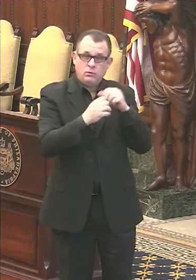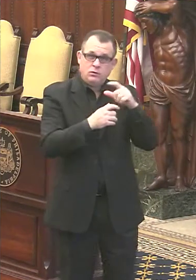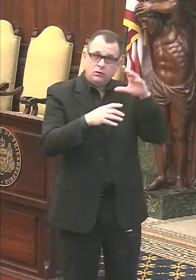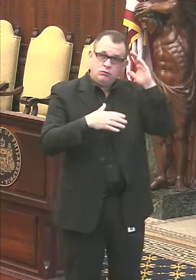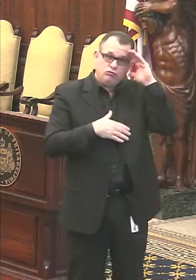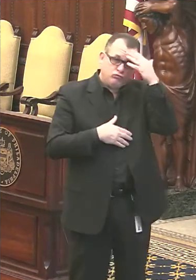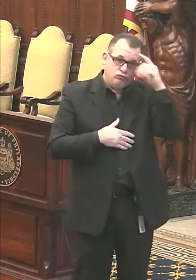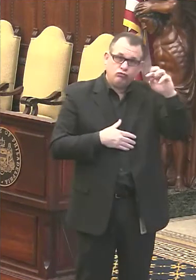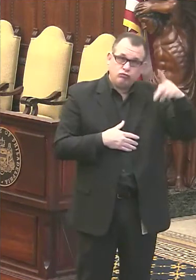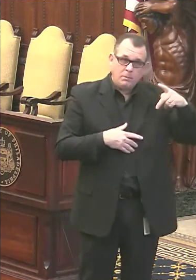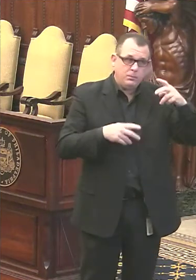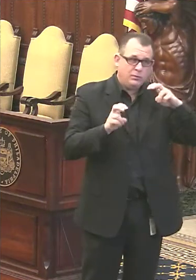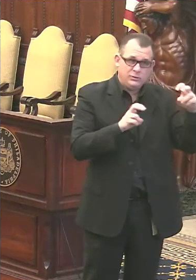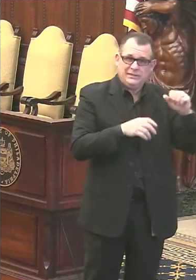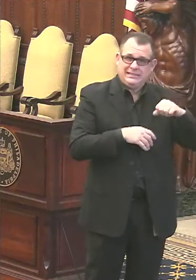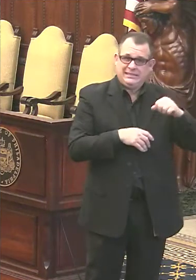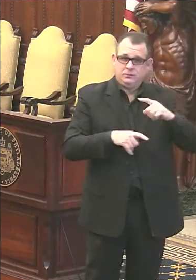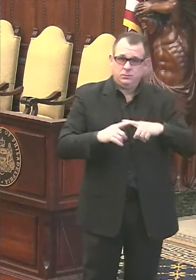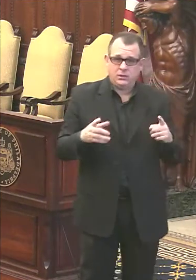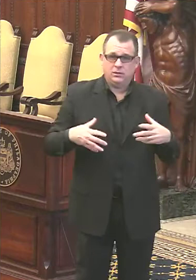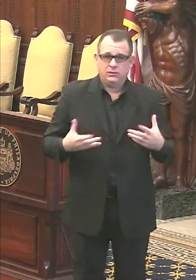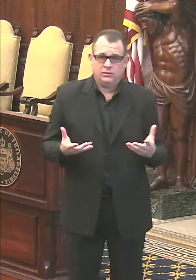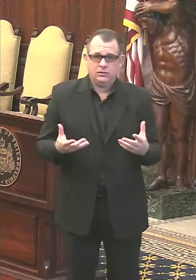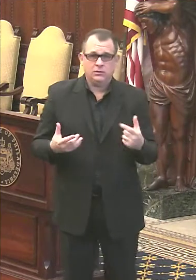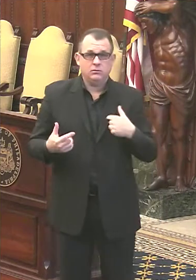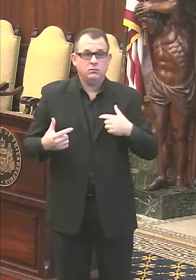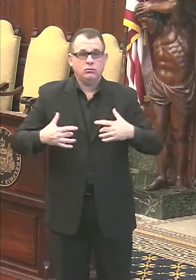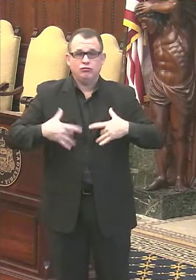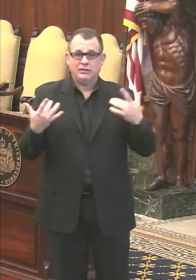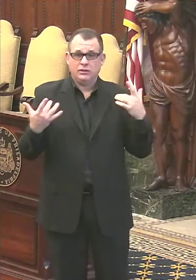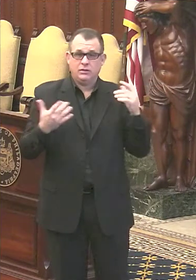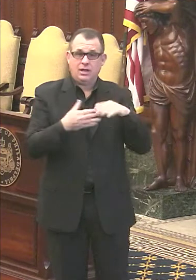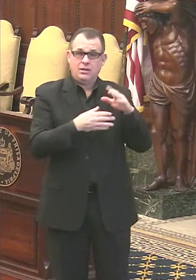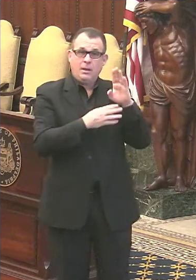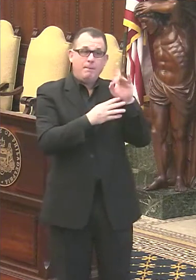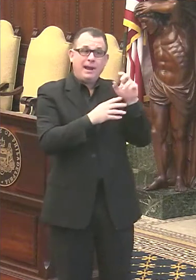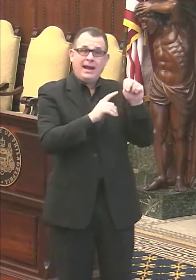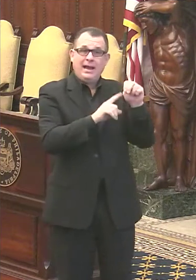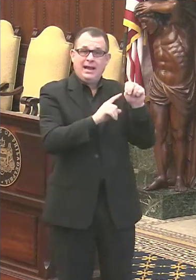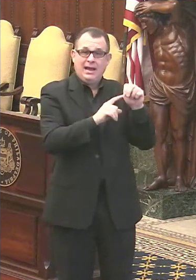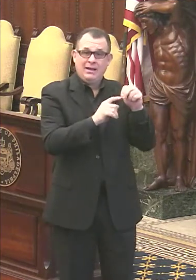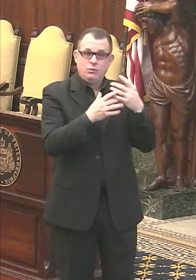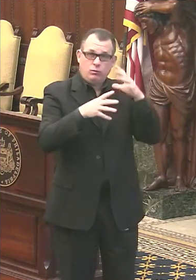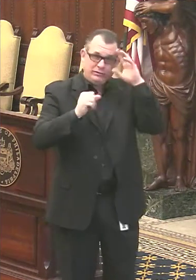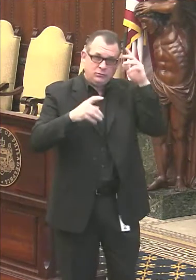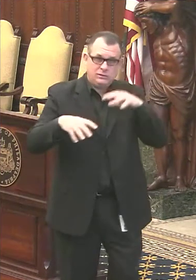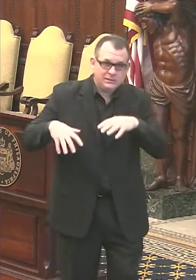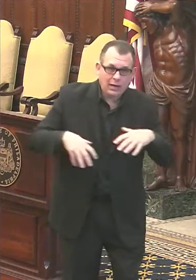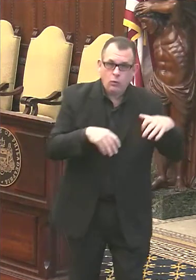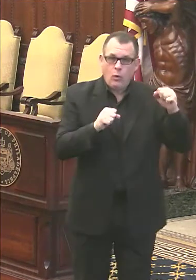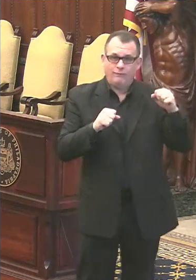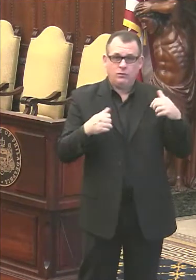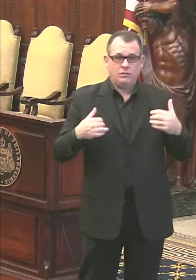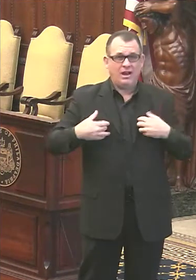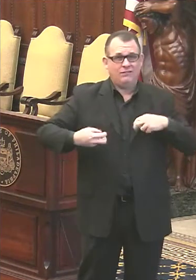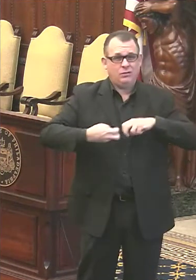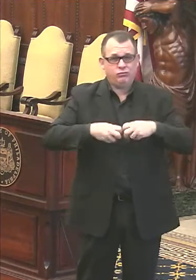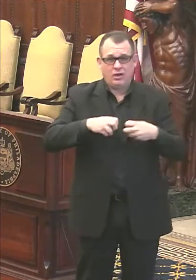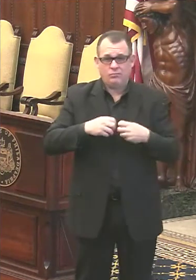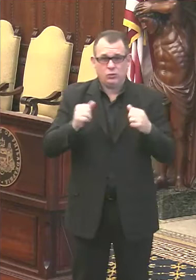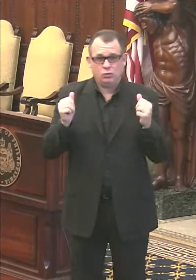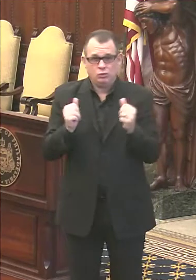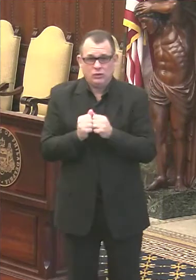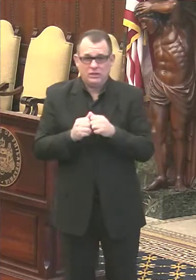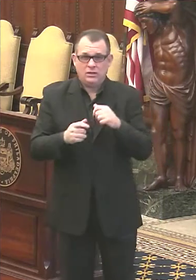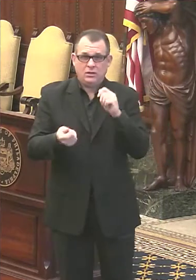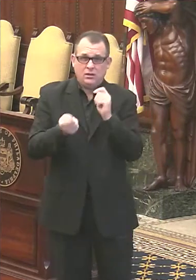Well, we're very excited to see the Biden administration taking over. As I said, we've had a real problem with the changing information and changing